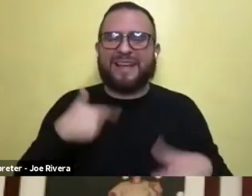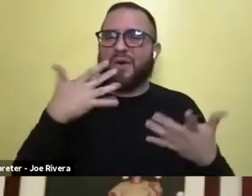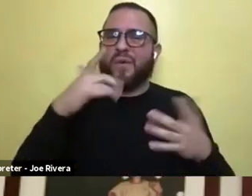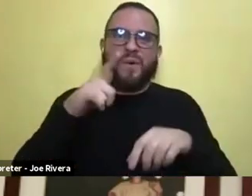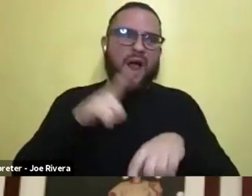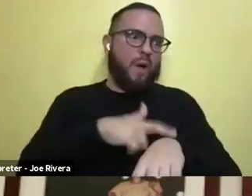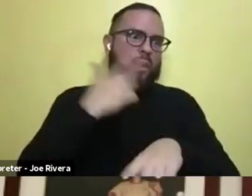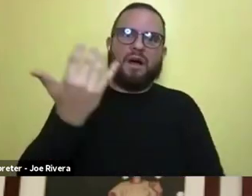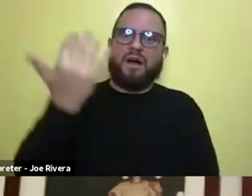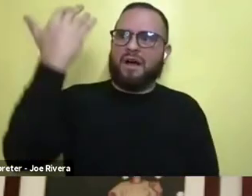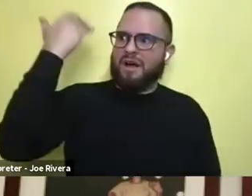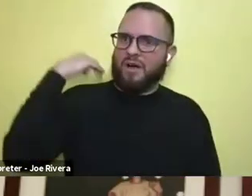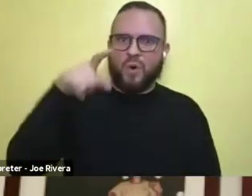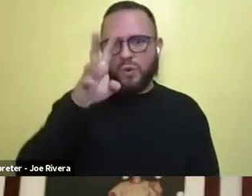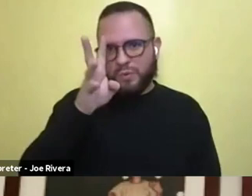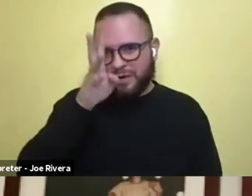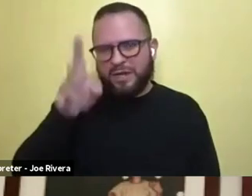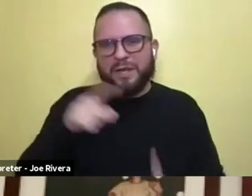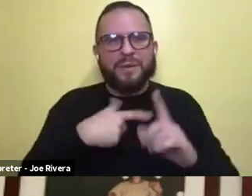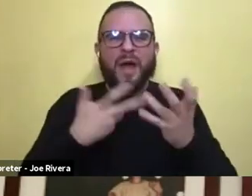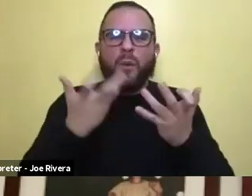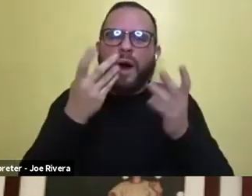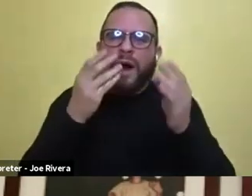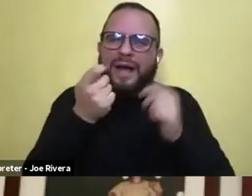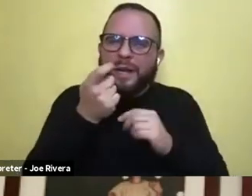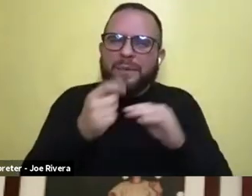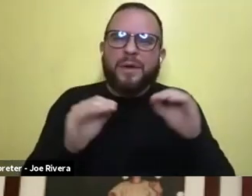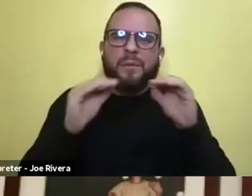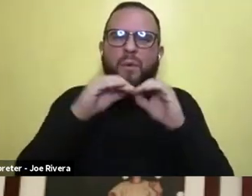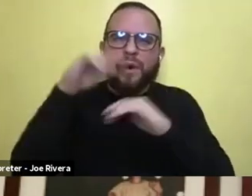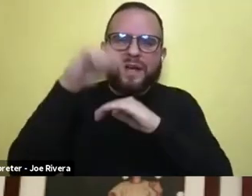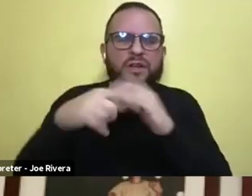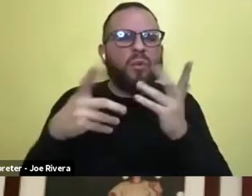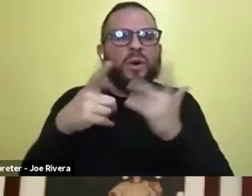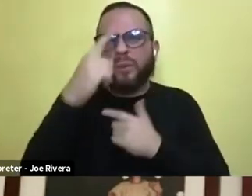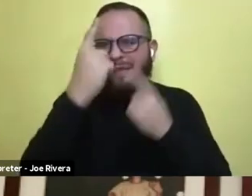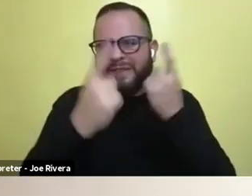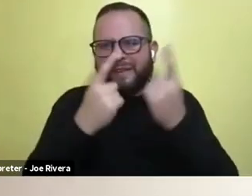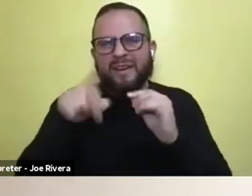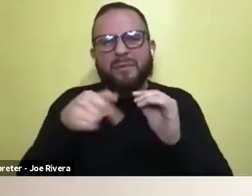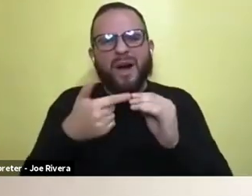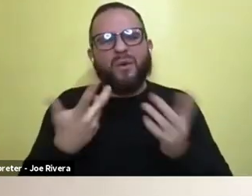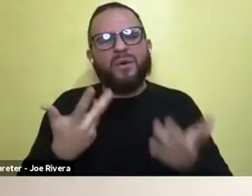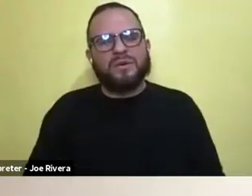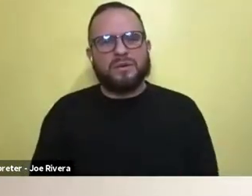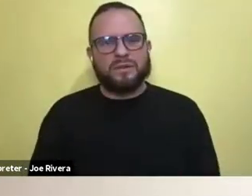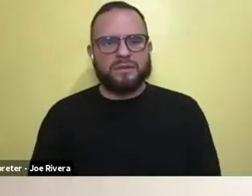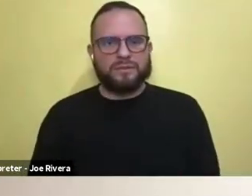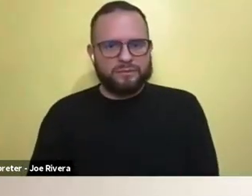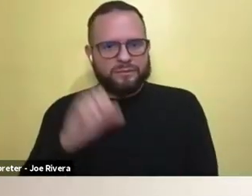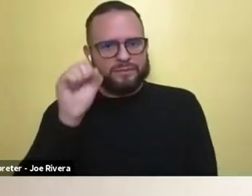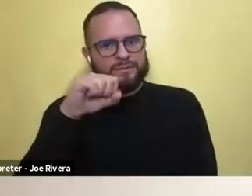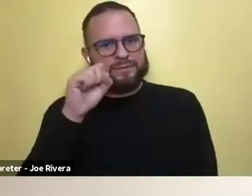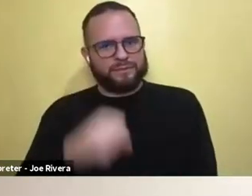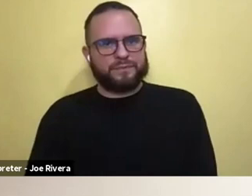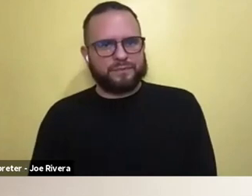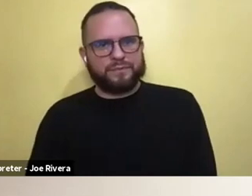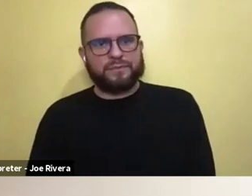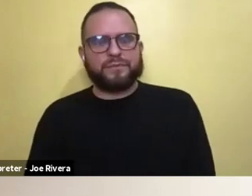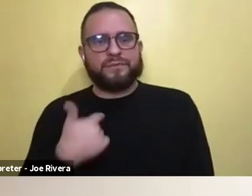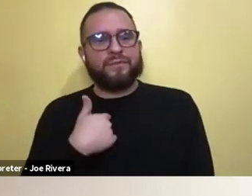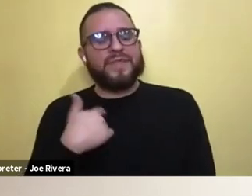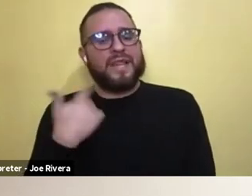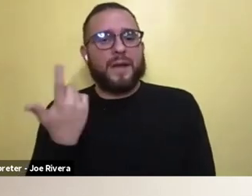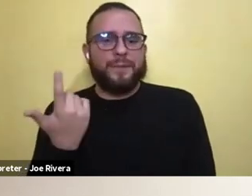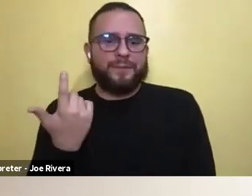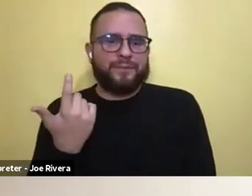on. And I just love to get a little bit more into what you were thinking about. Yeah. Uh, I mean, uh, I think we wrapped, I mean, the cast